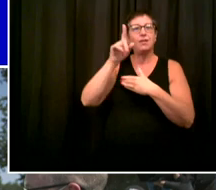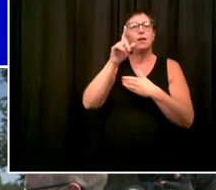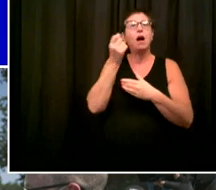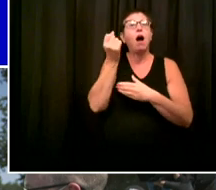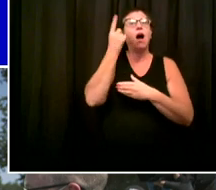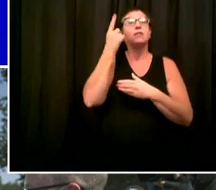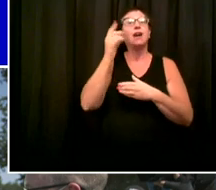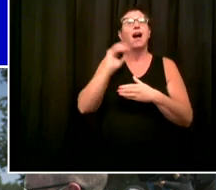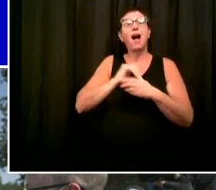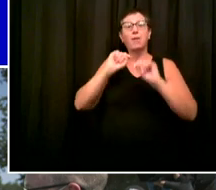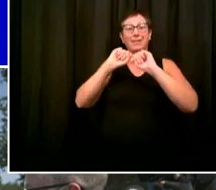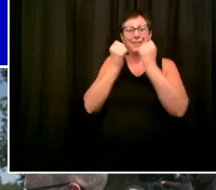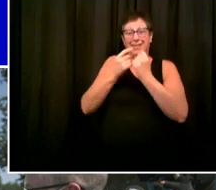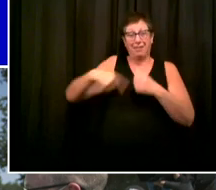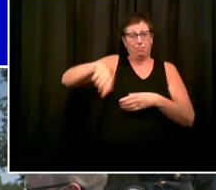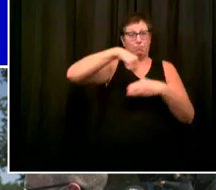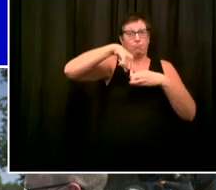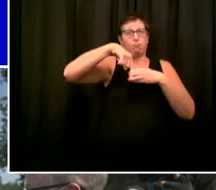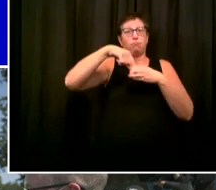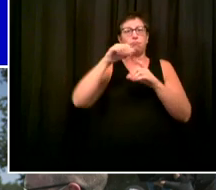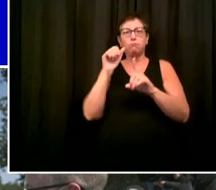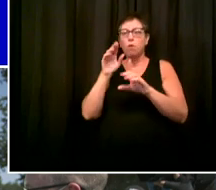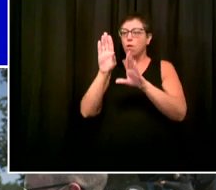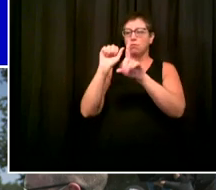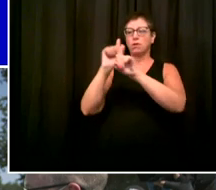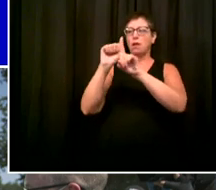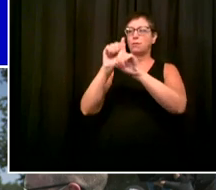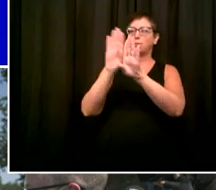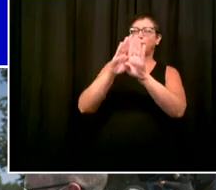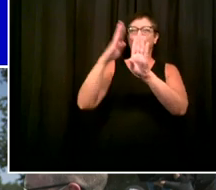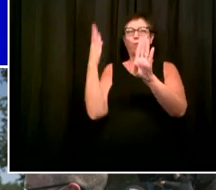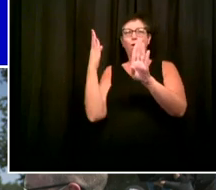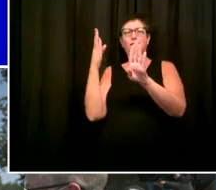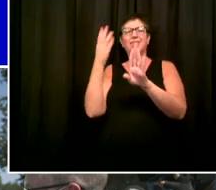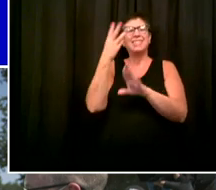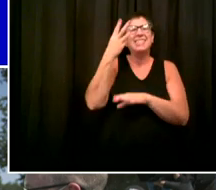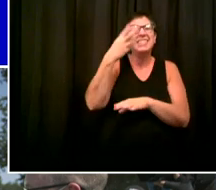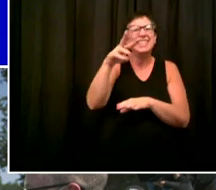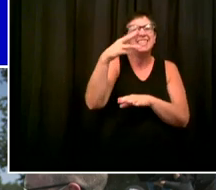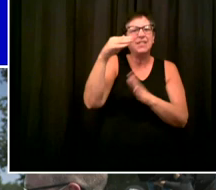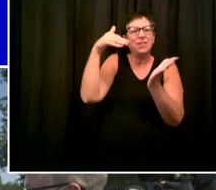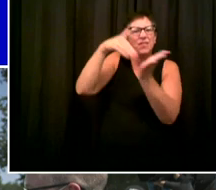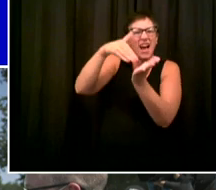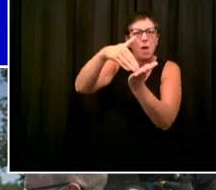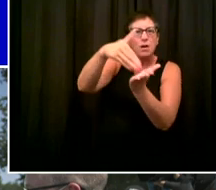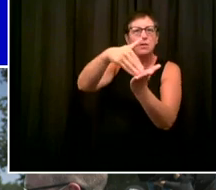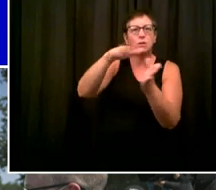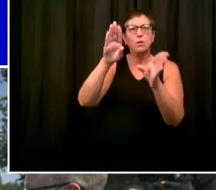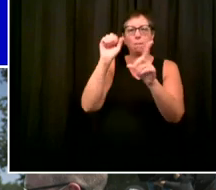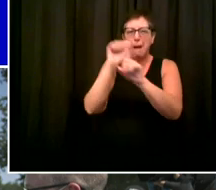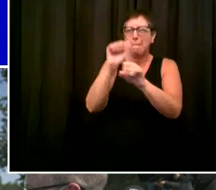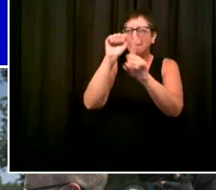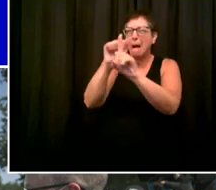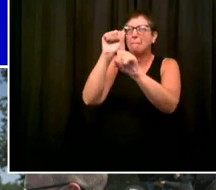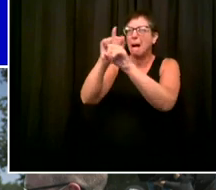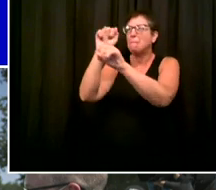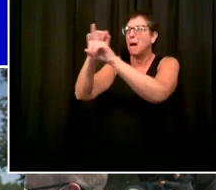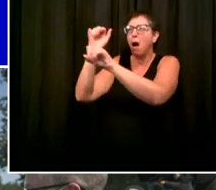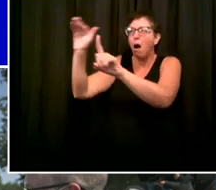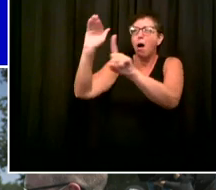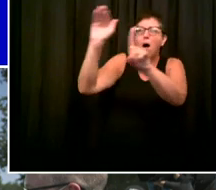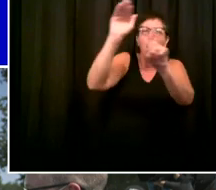doors, made sure that folks in the community got testing to the level of 8,500 new tests in just that one community.